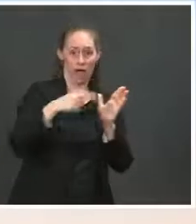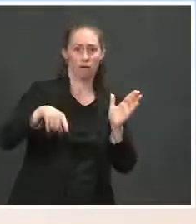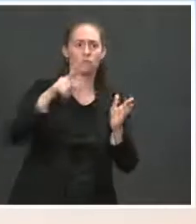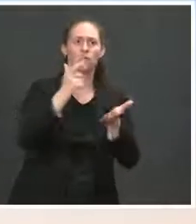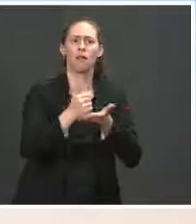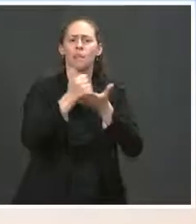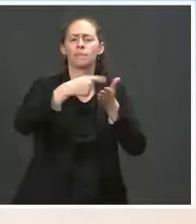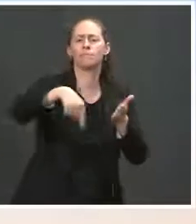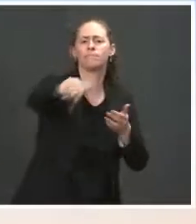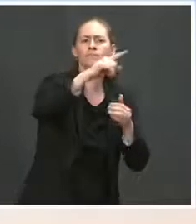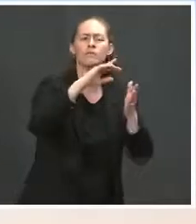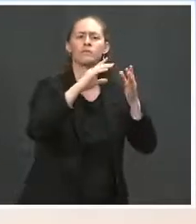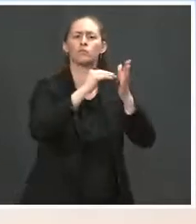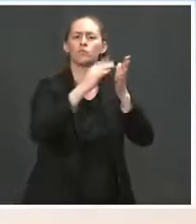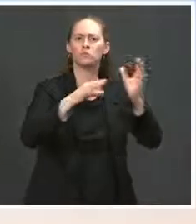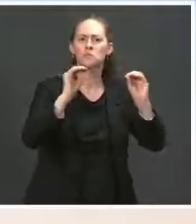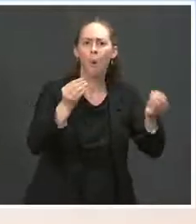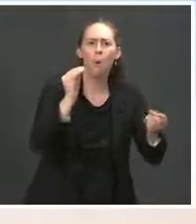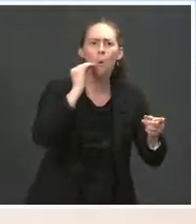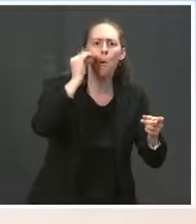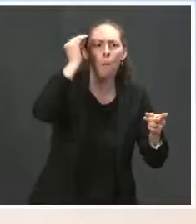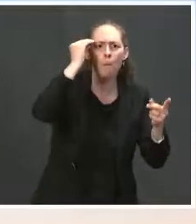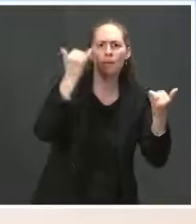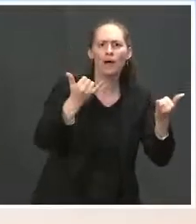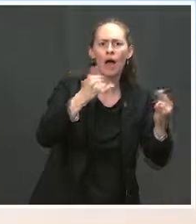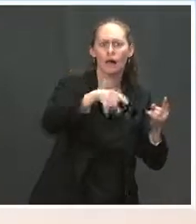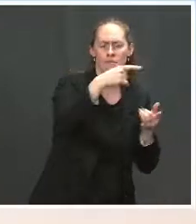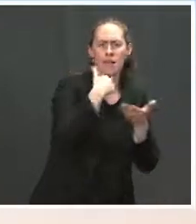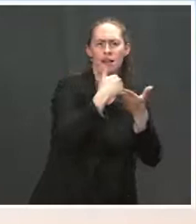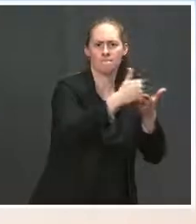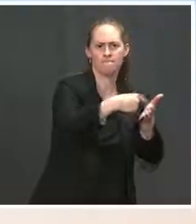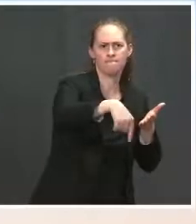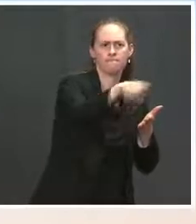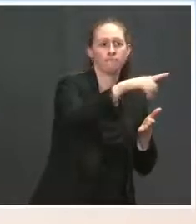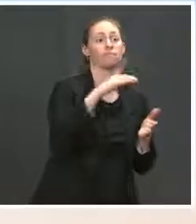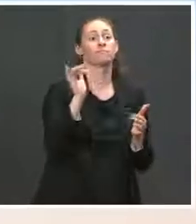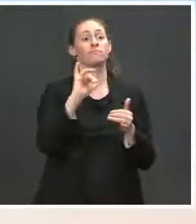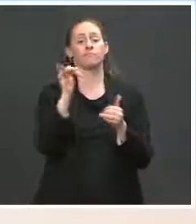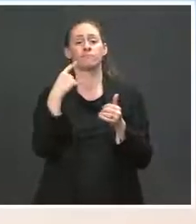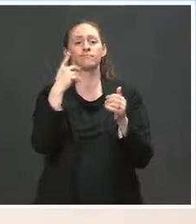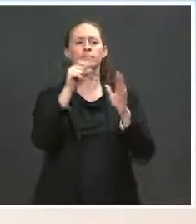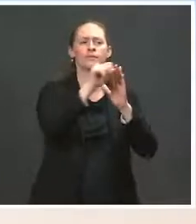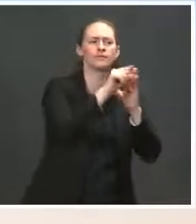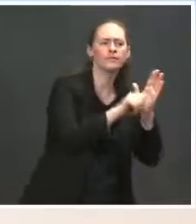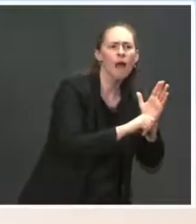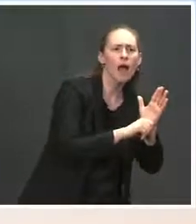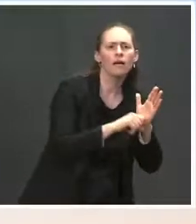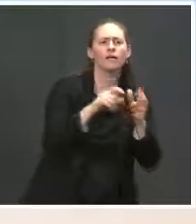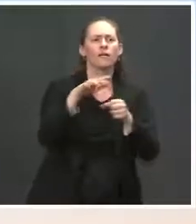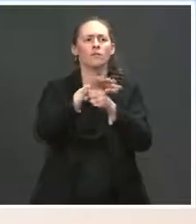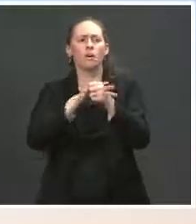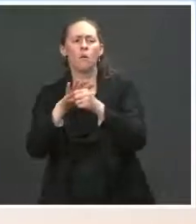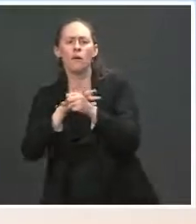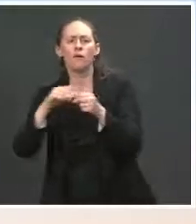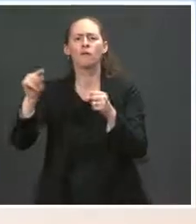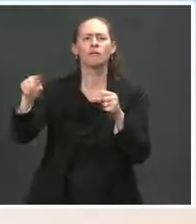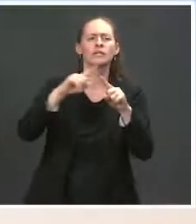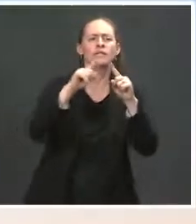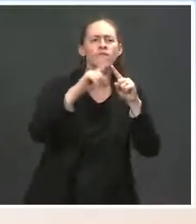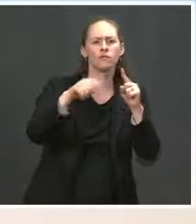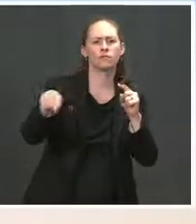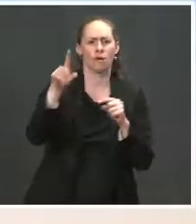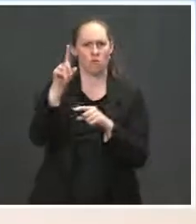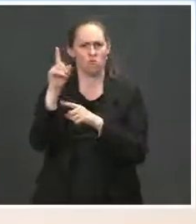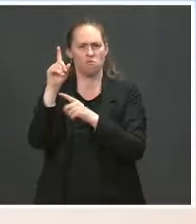The Department also took a series of steps this week to help states and districts access the $122 billion in American Rescue